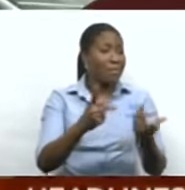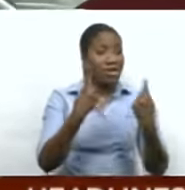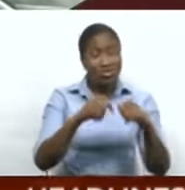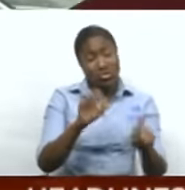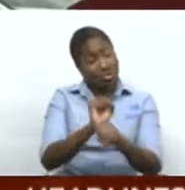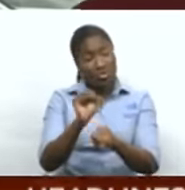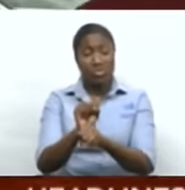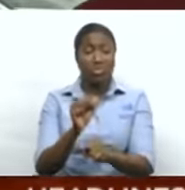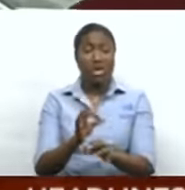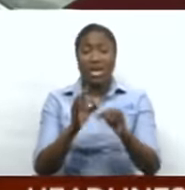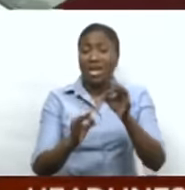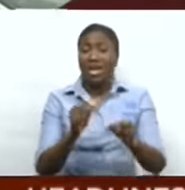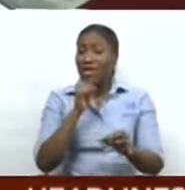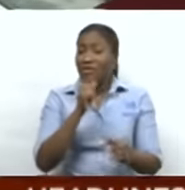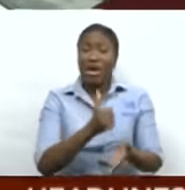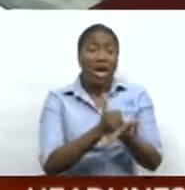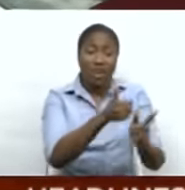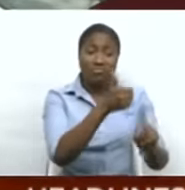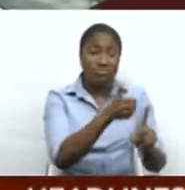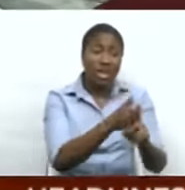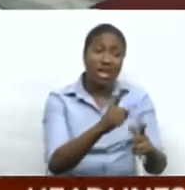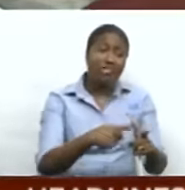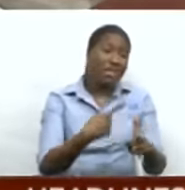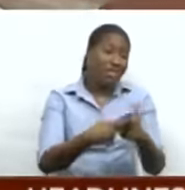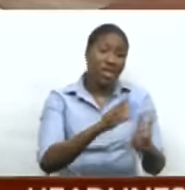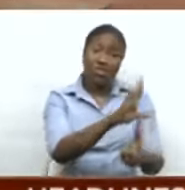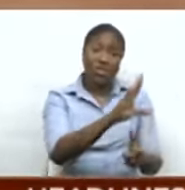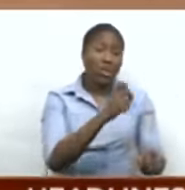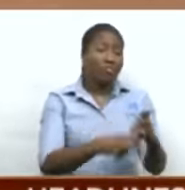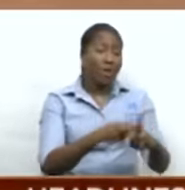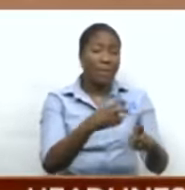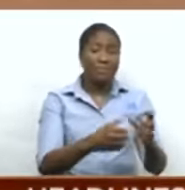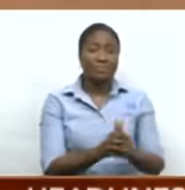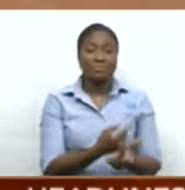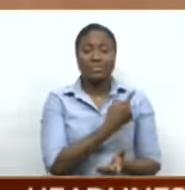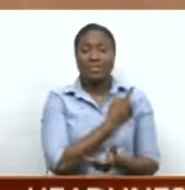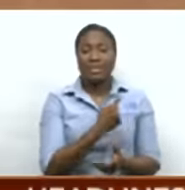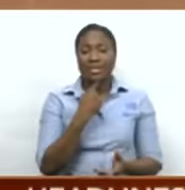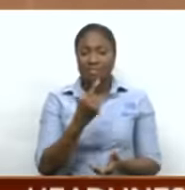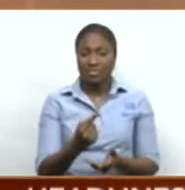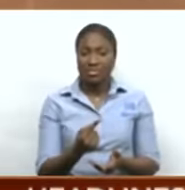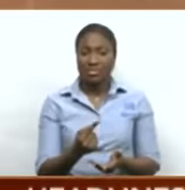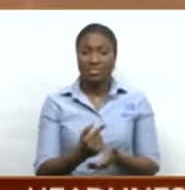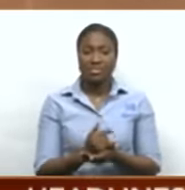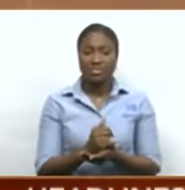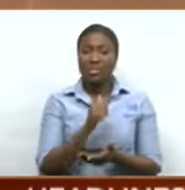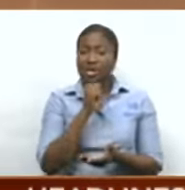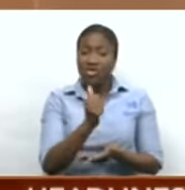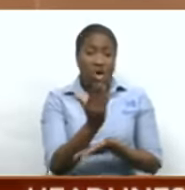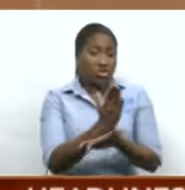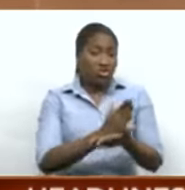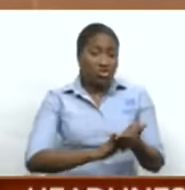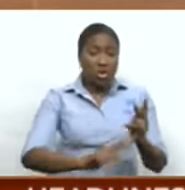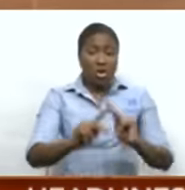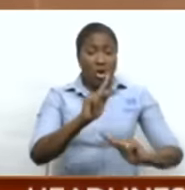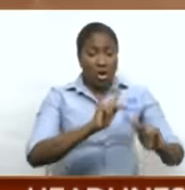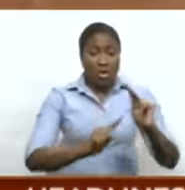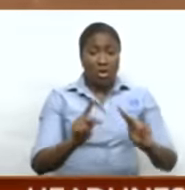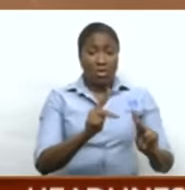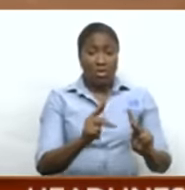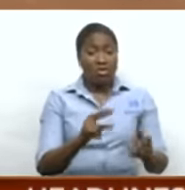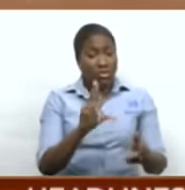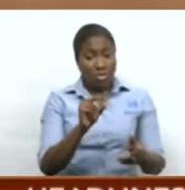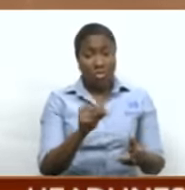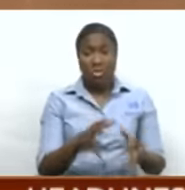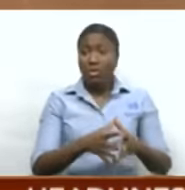you have to do. If you're not seeking your own interest, then that's a new problem. It's not just some people doing being delinquents without missing a few payments. It's